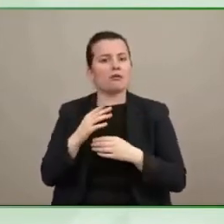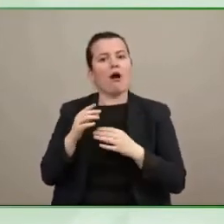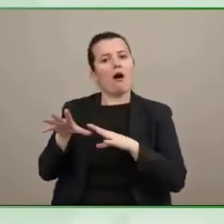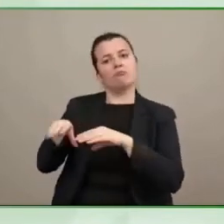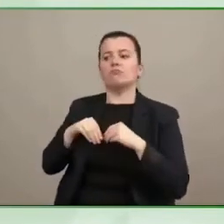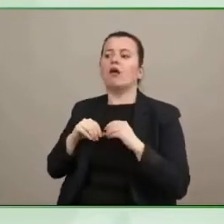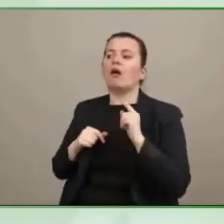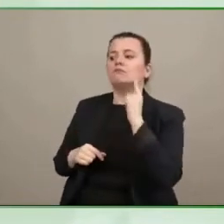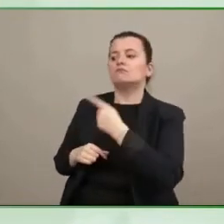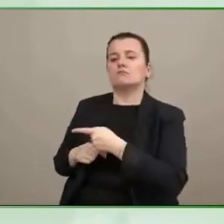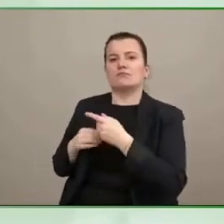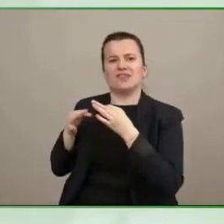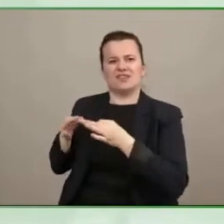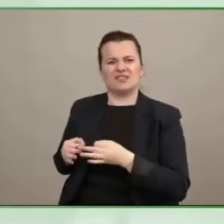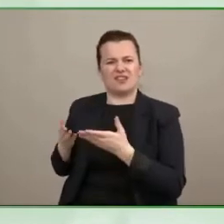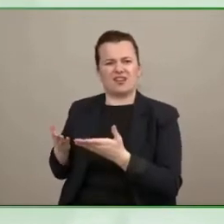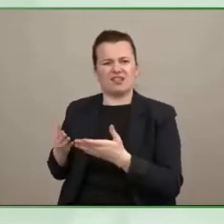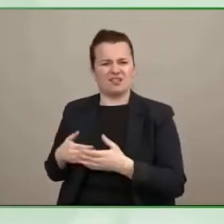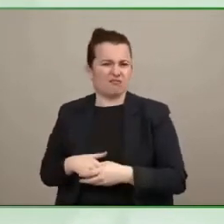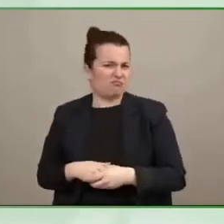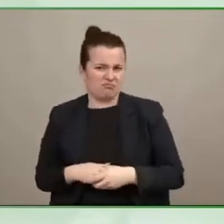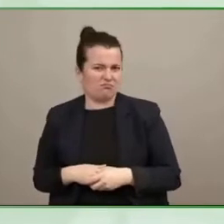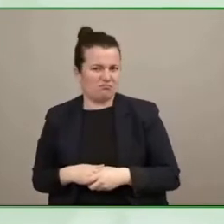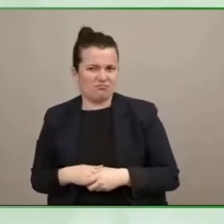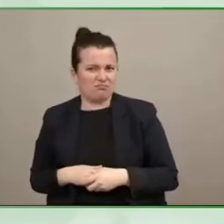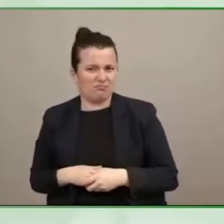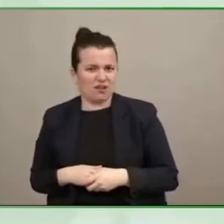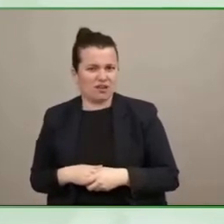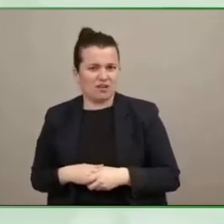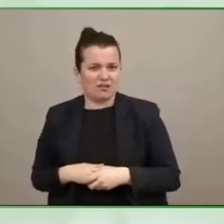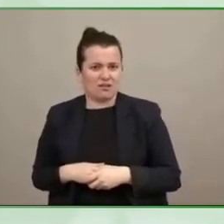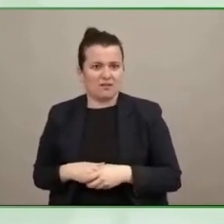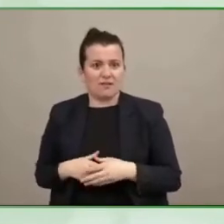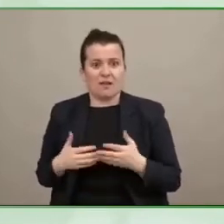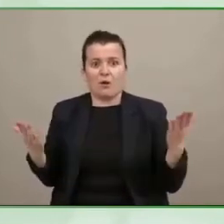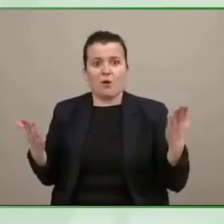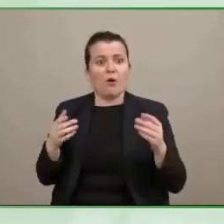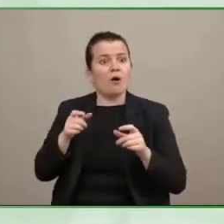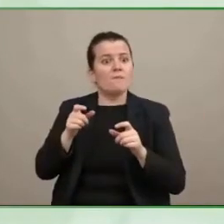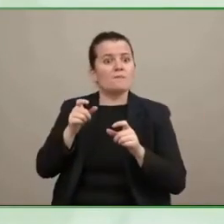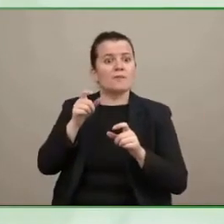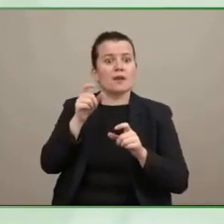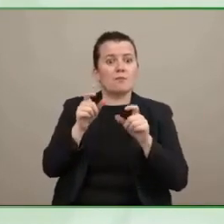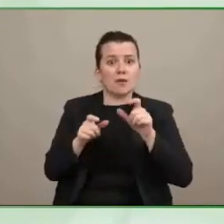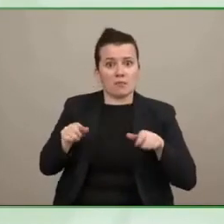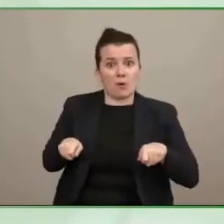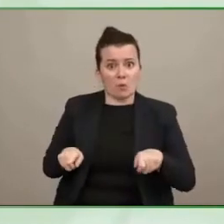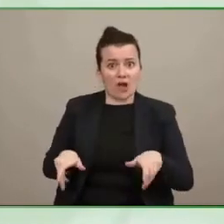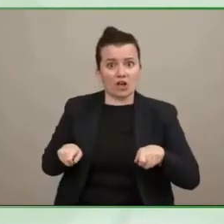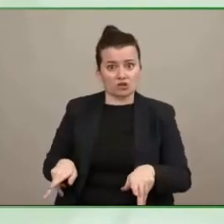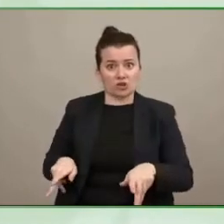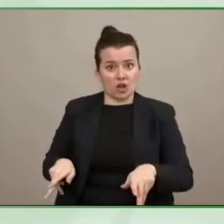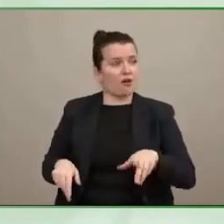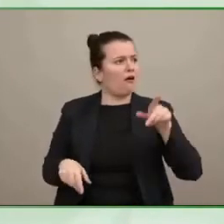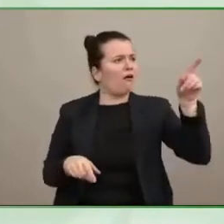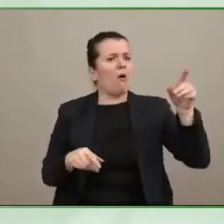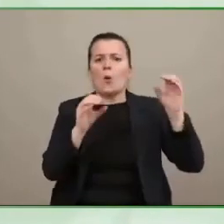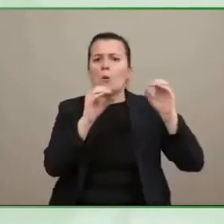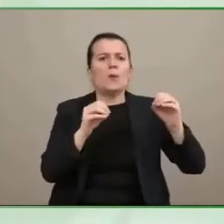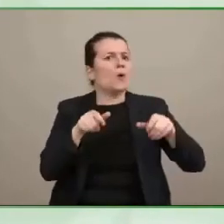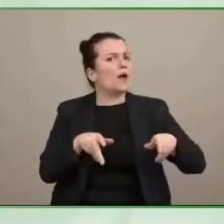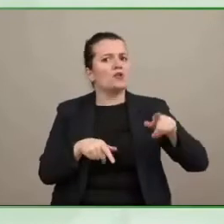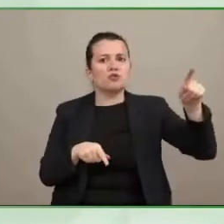beholden to people using wheelchairs for making decisions about them then we also come into another place